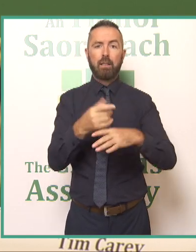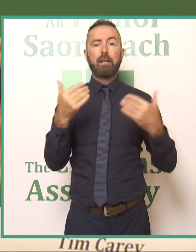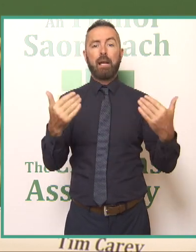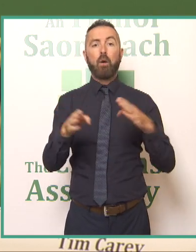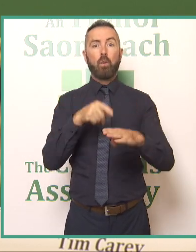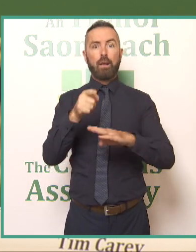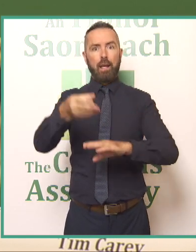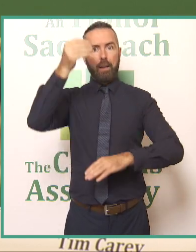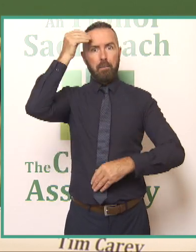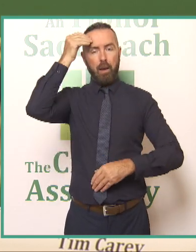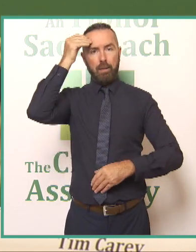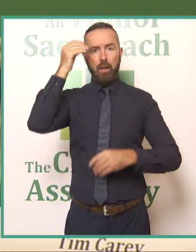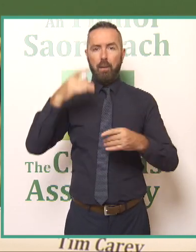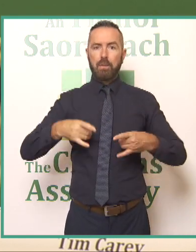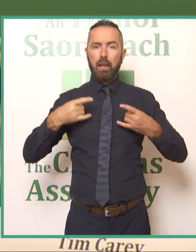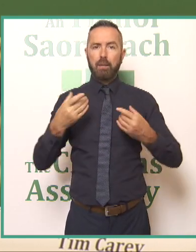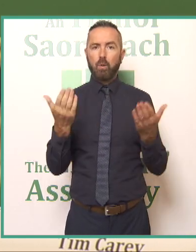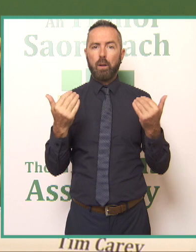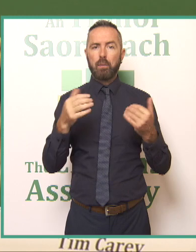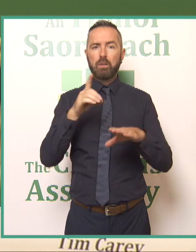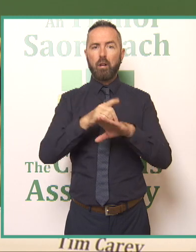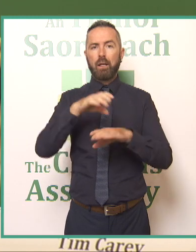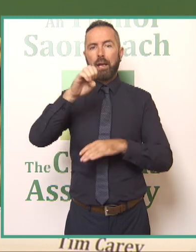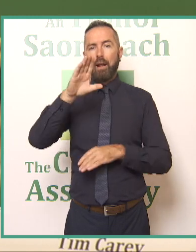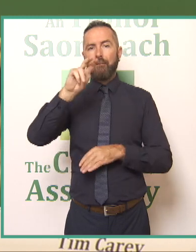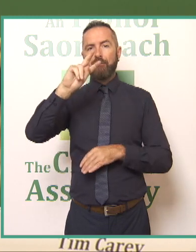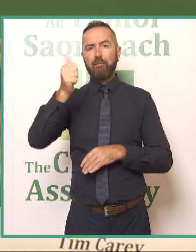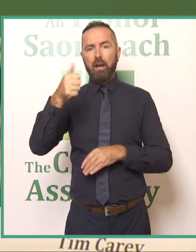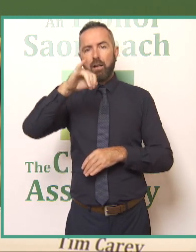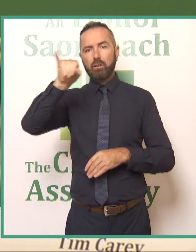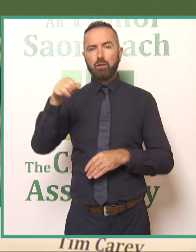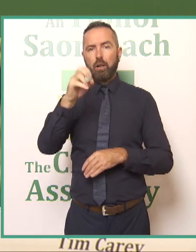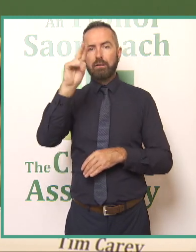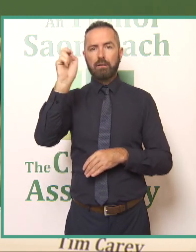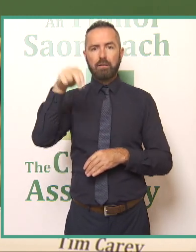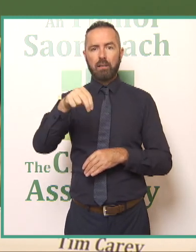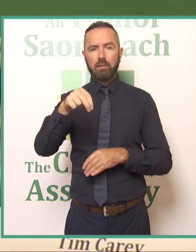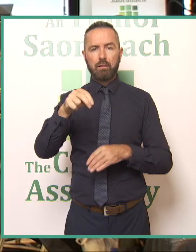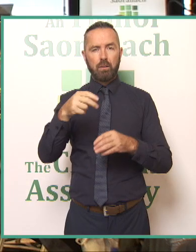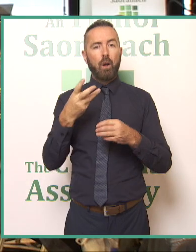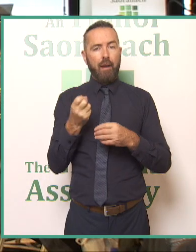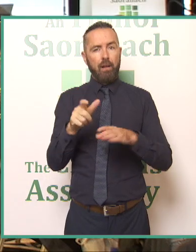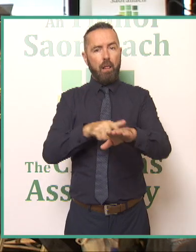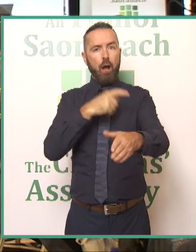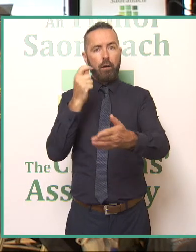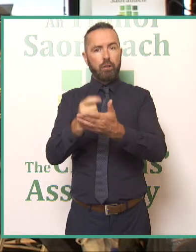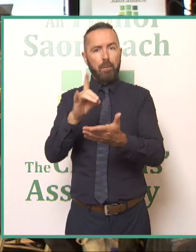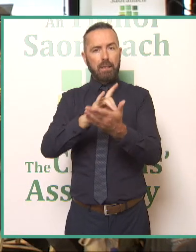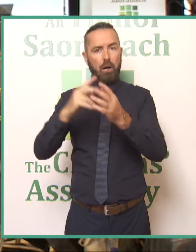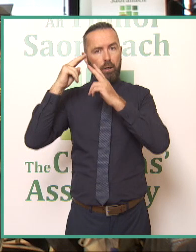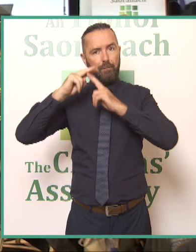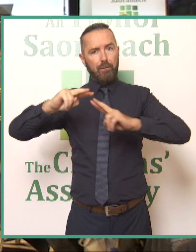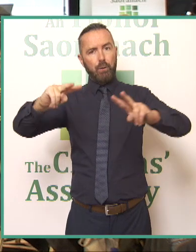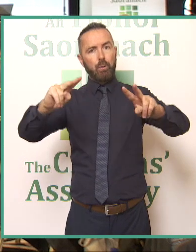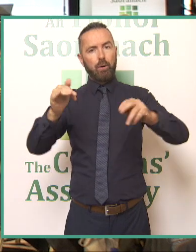welcome dr. Elva Johnston who's here with us to give a very long-term historical view of the people who lived on this island